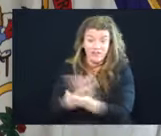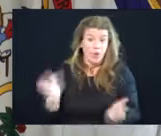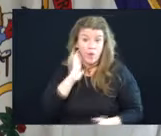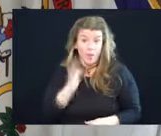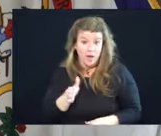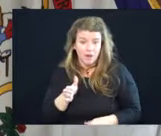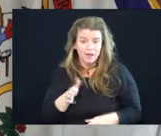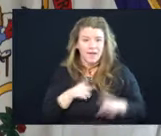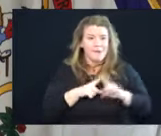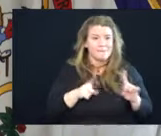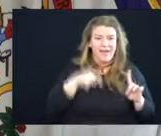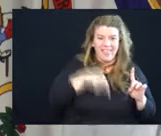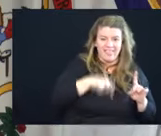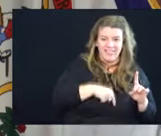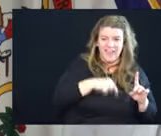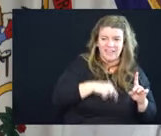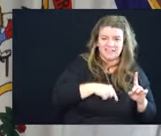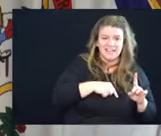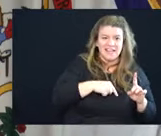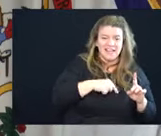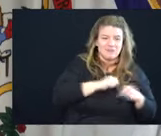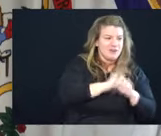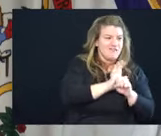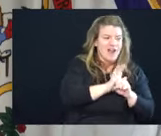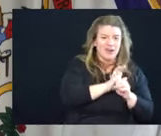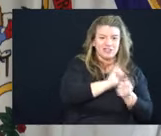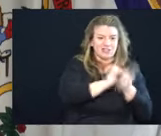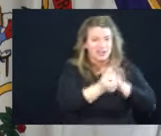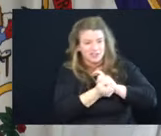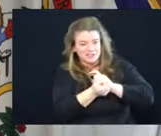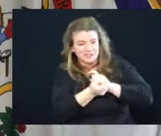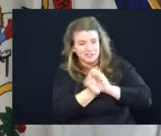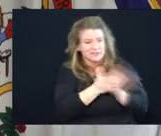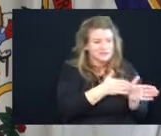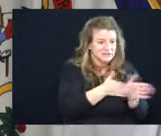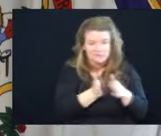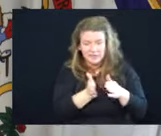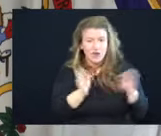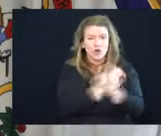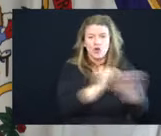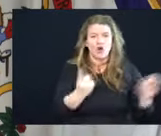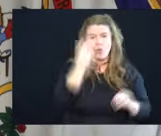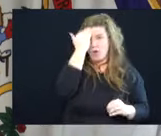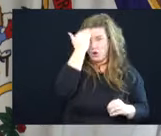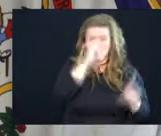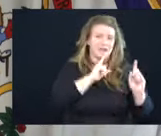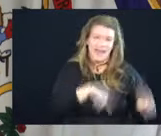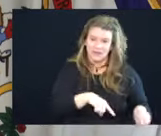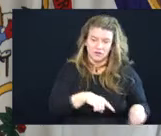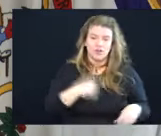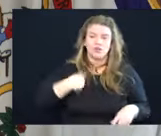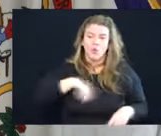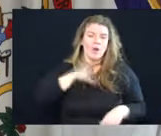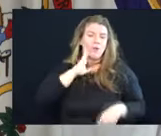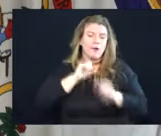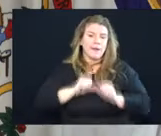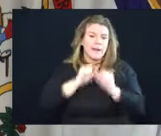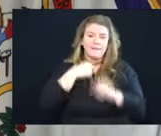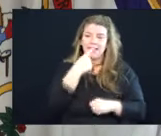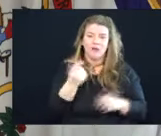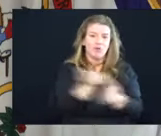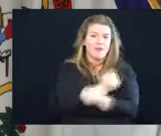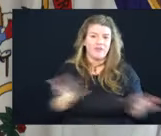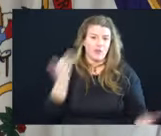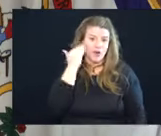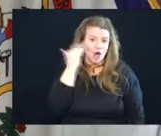this thing continues to turn and twist and everything. In my opinion, nobody knows the answer. So we'll keep telling you everything that we know.